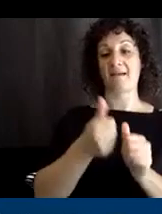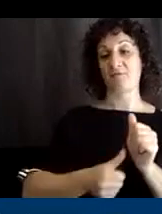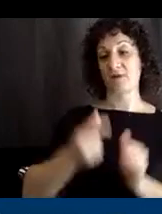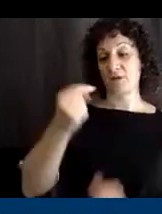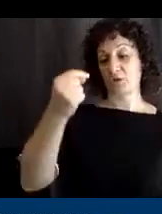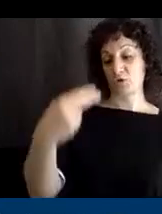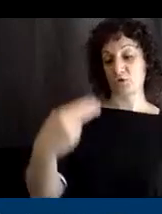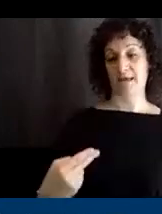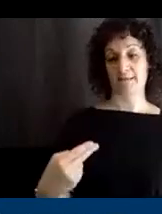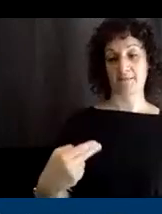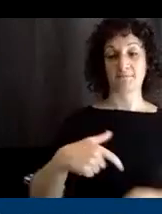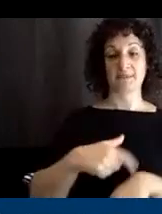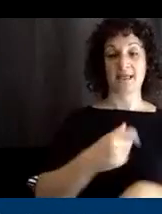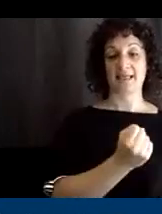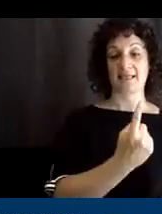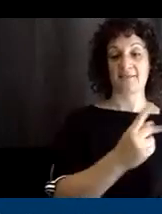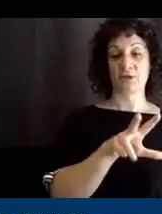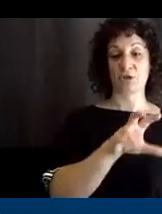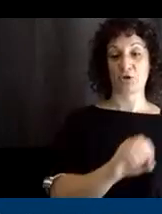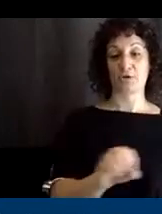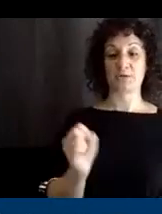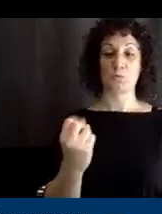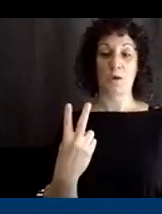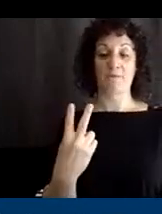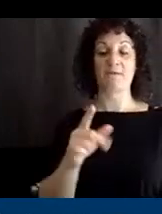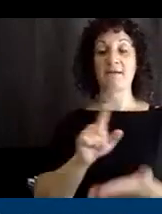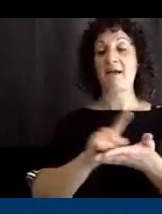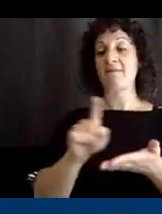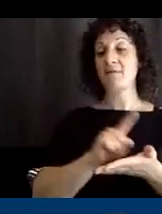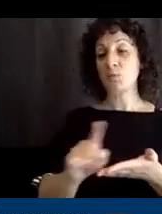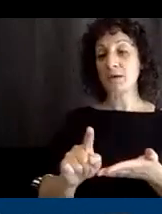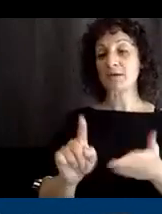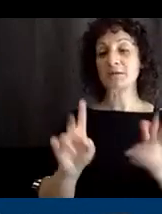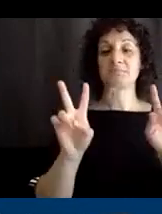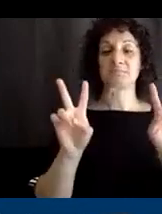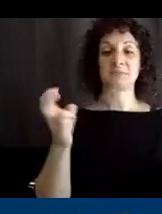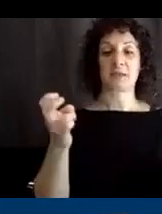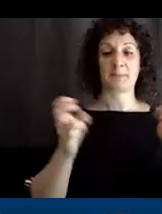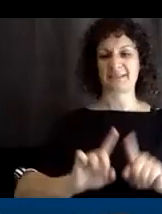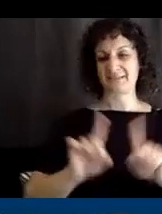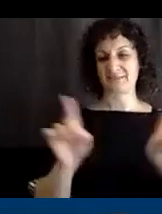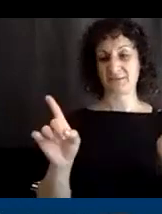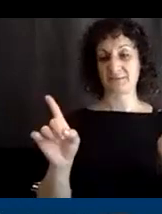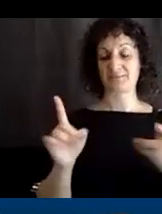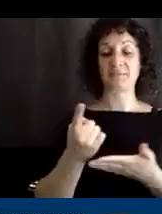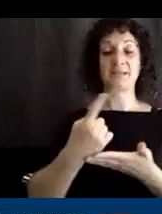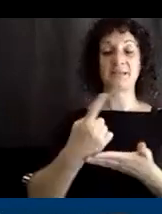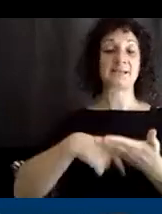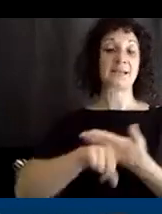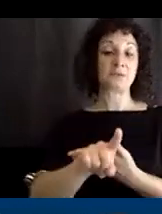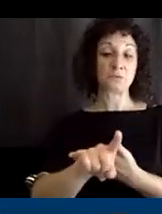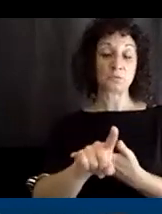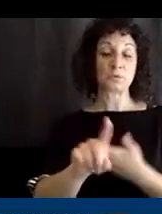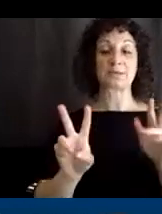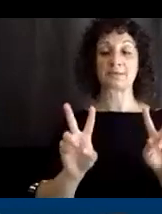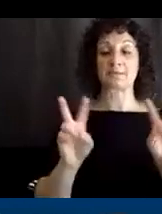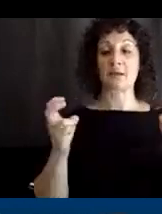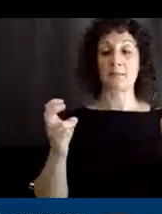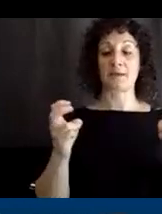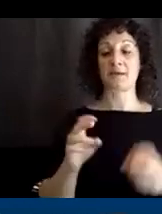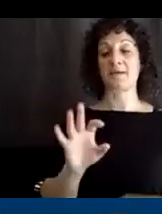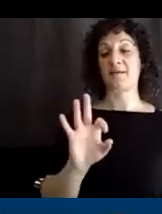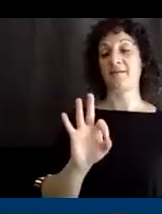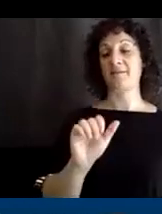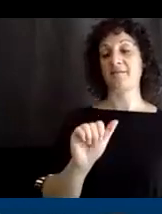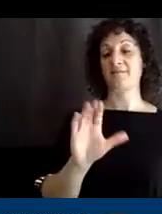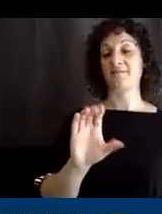So, um, every week we have a different topic that we go over. Next week we're going to be going over the Facebook Portal